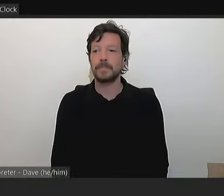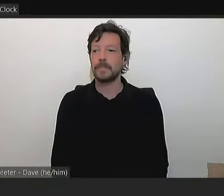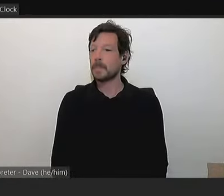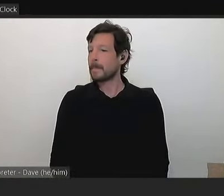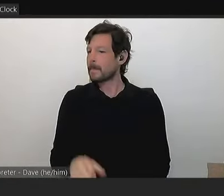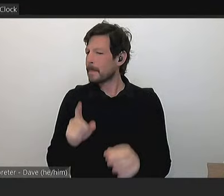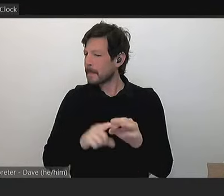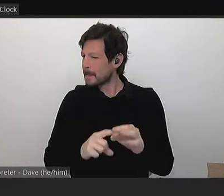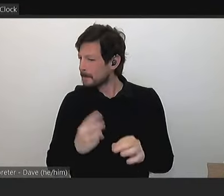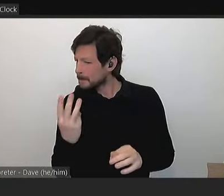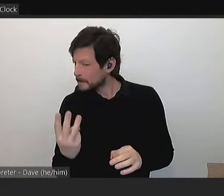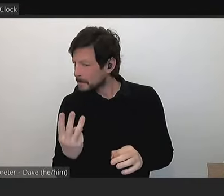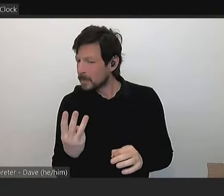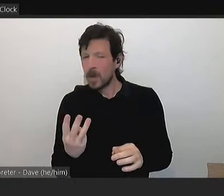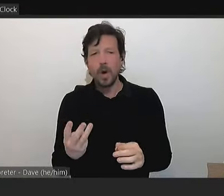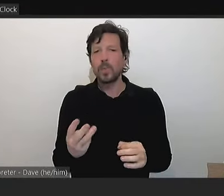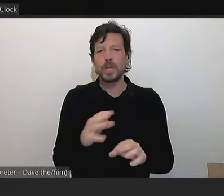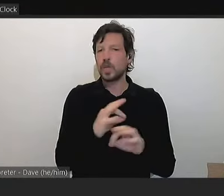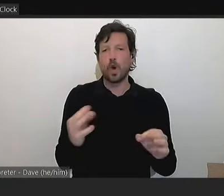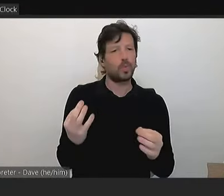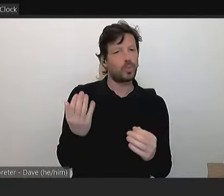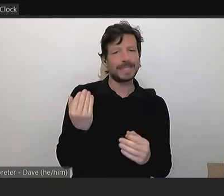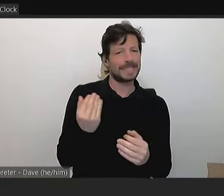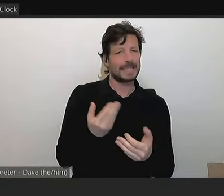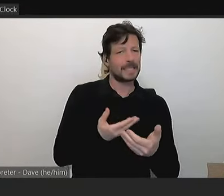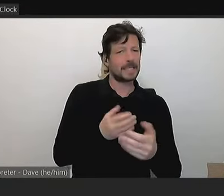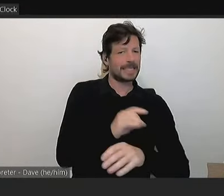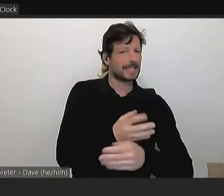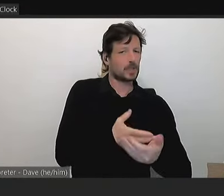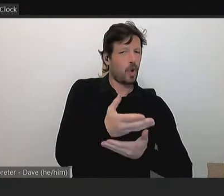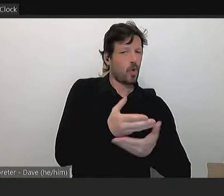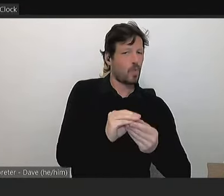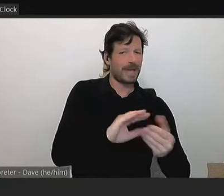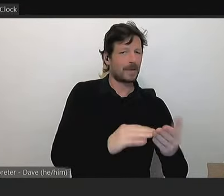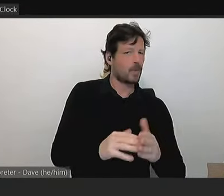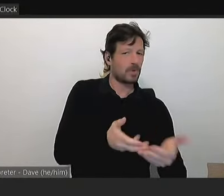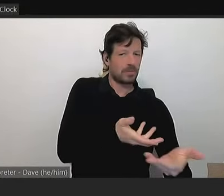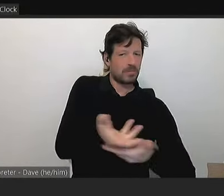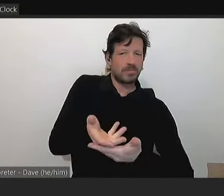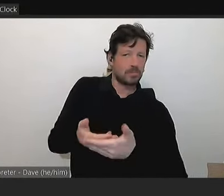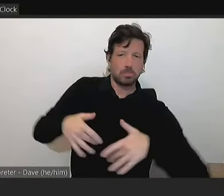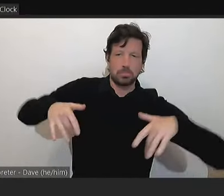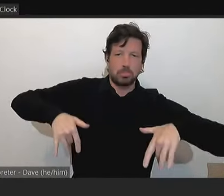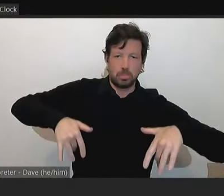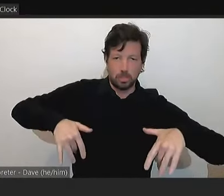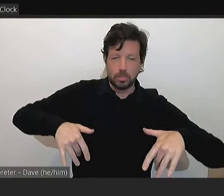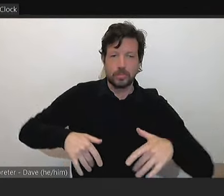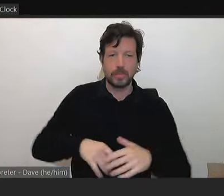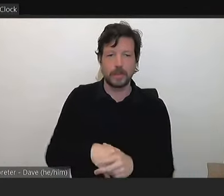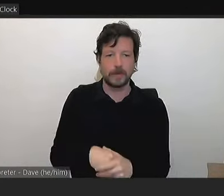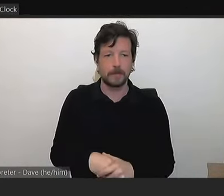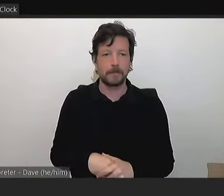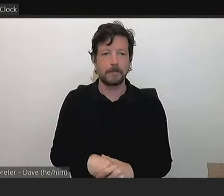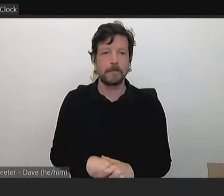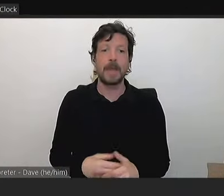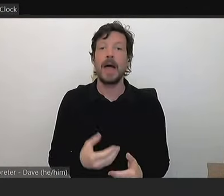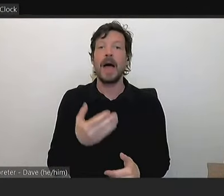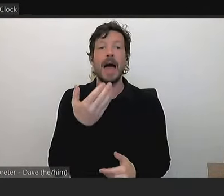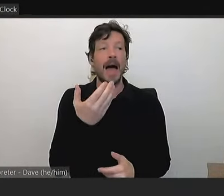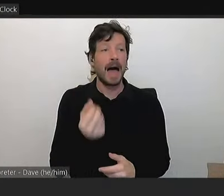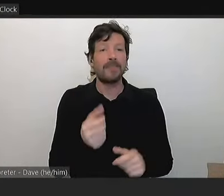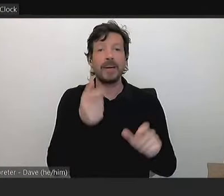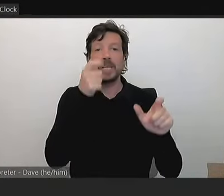we haven't recently consulted community about use of these sorts of technologies. We do have a surveillance systems